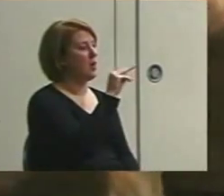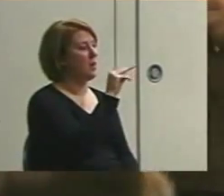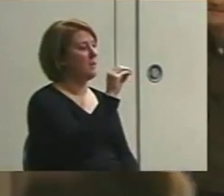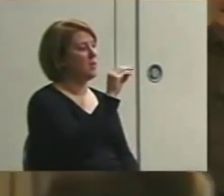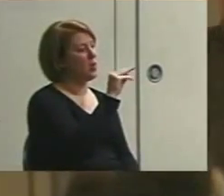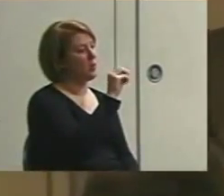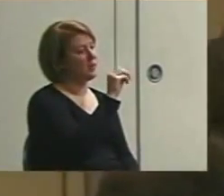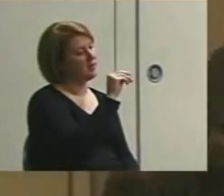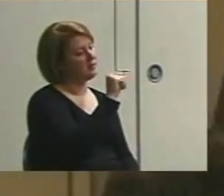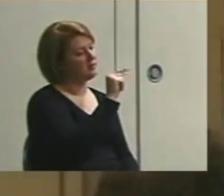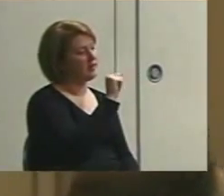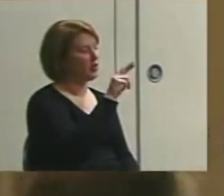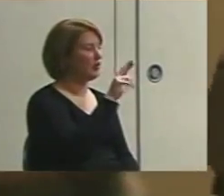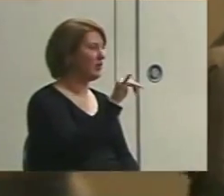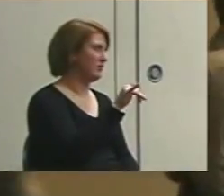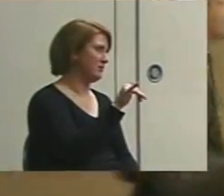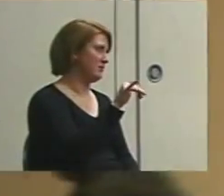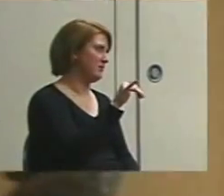momentary sampling.